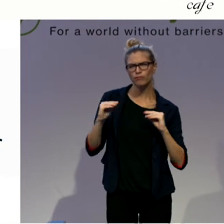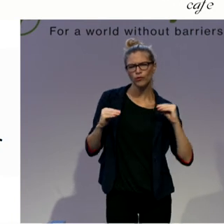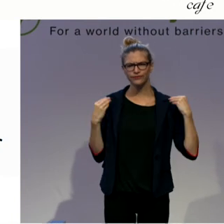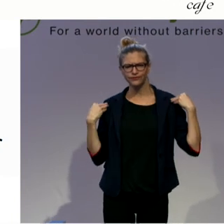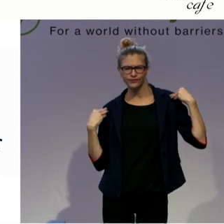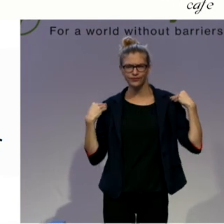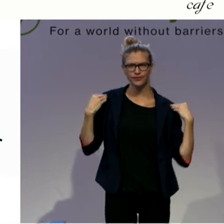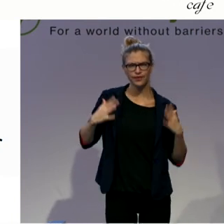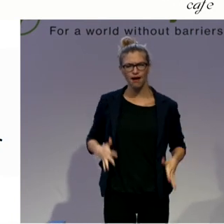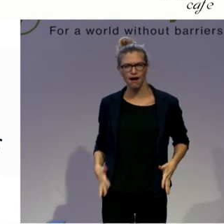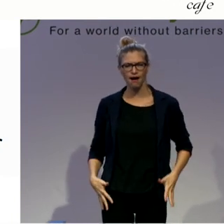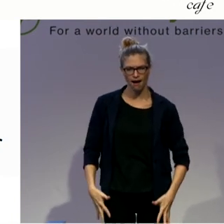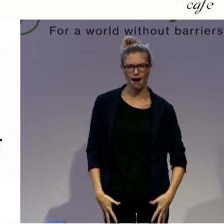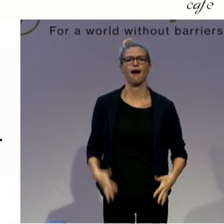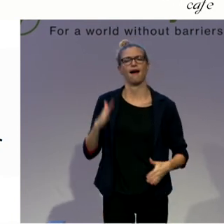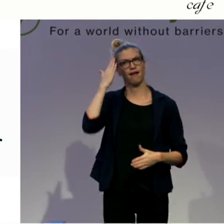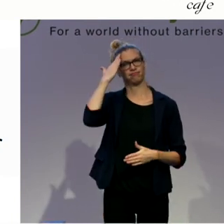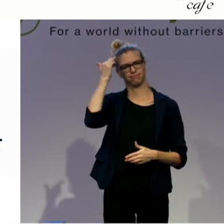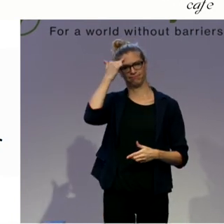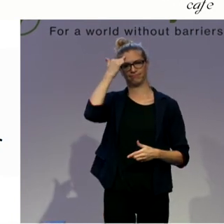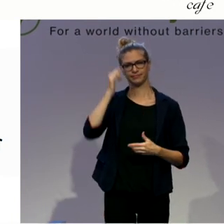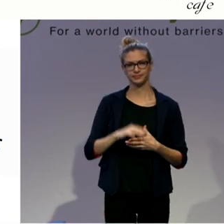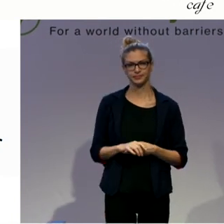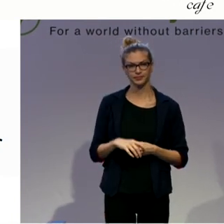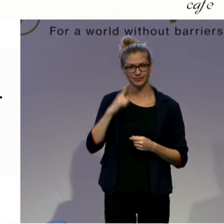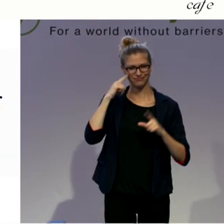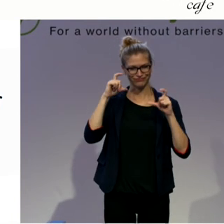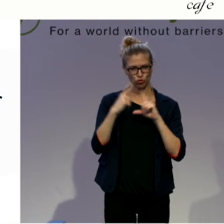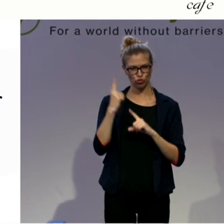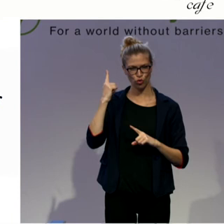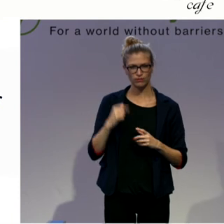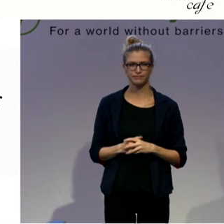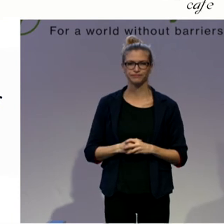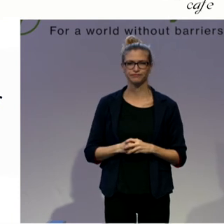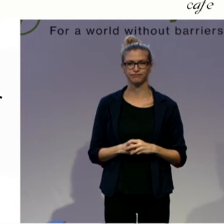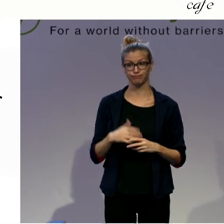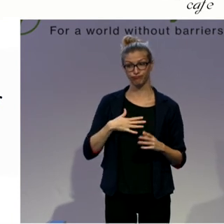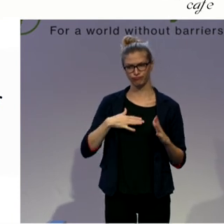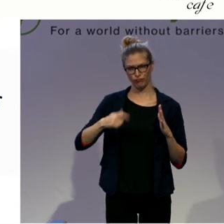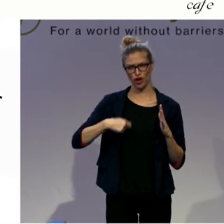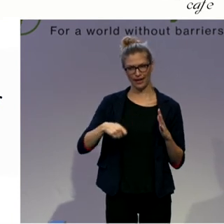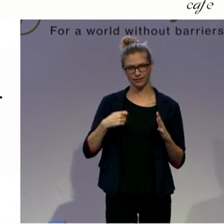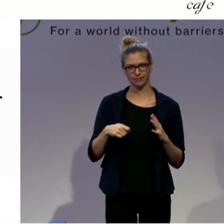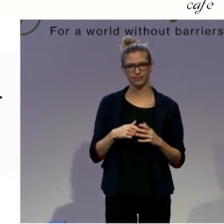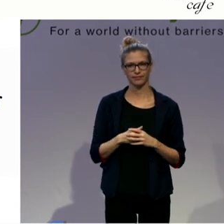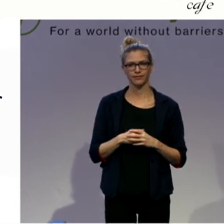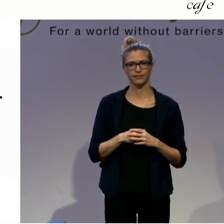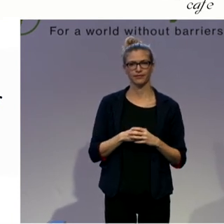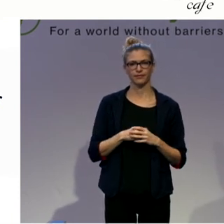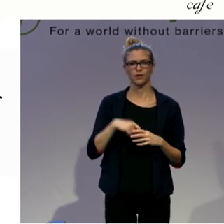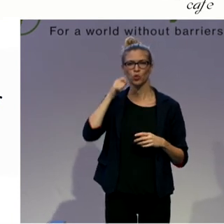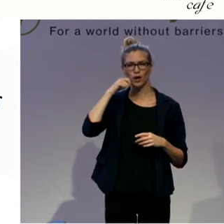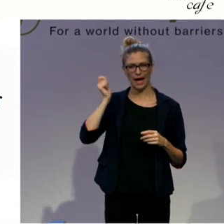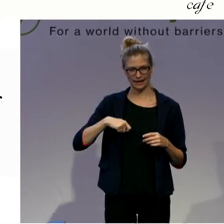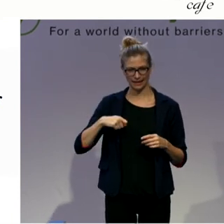The pictures show my project in Ukraine. was called Time 4. I worked